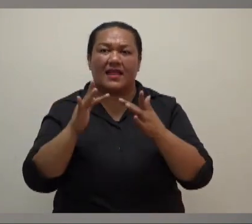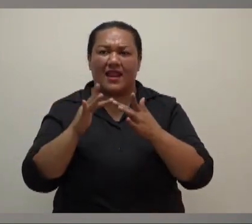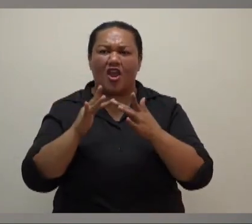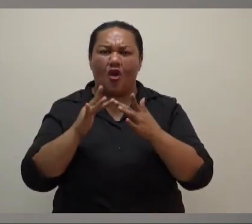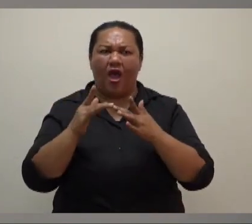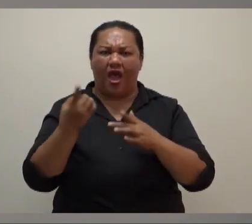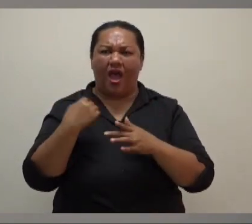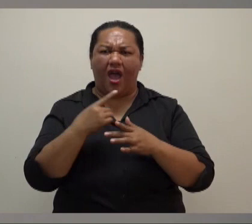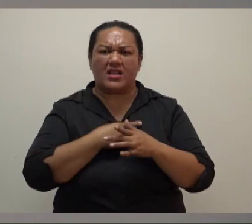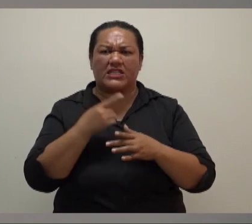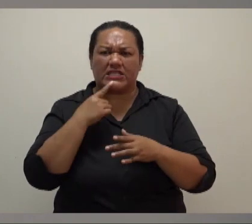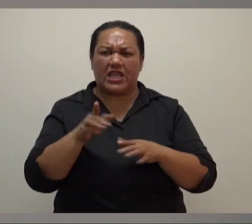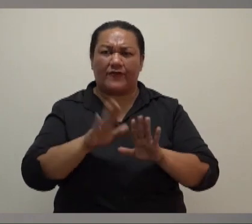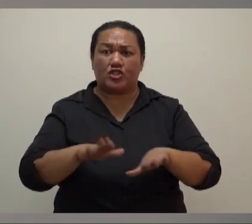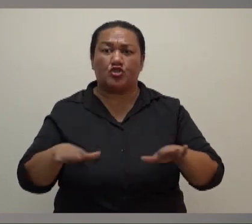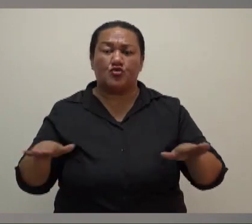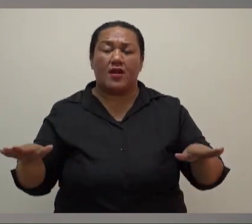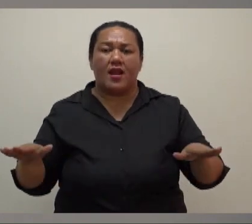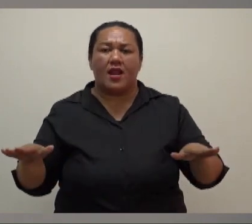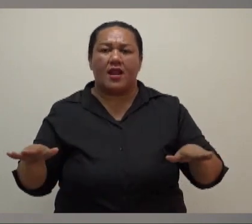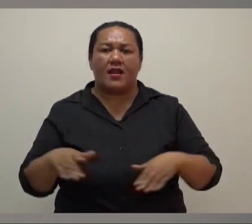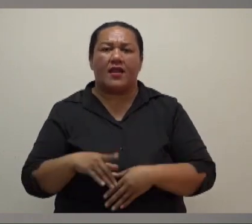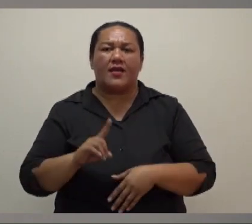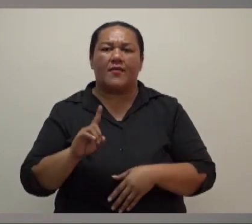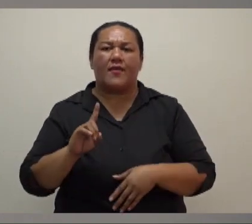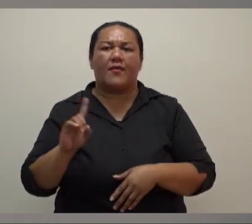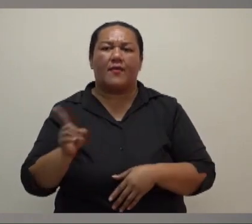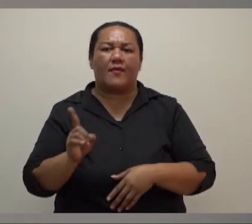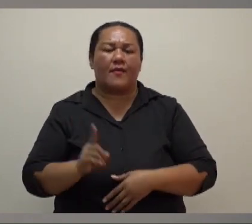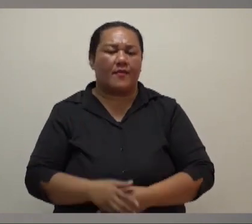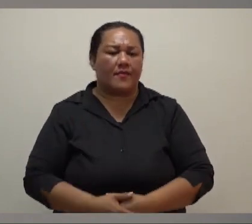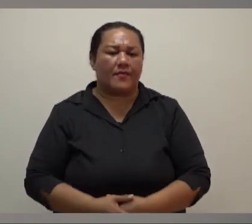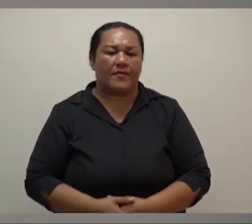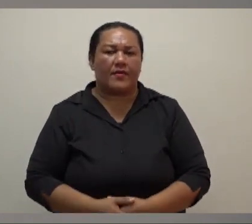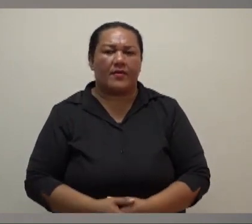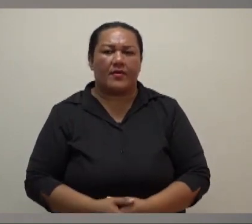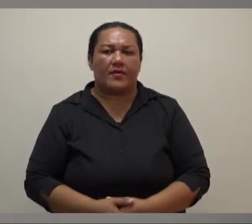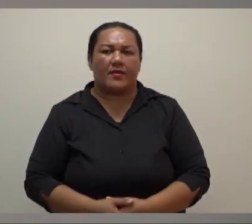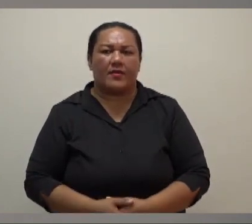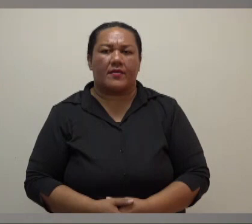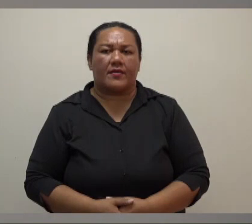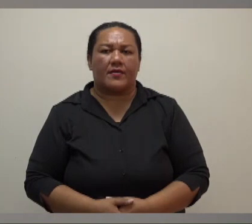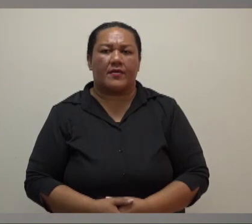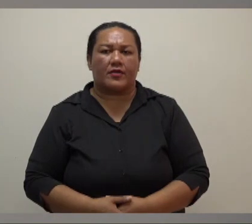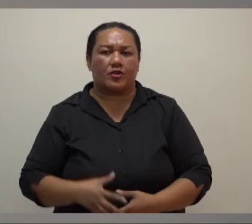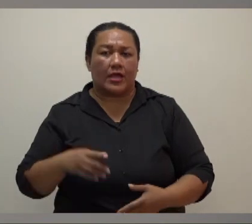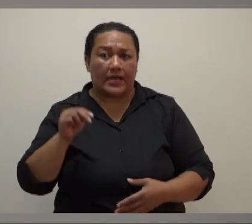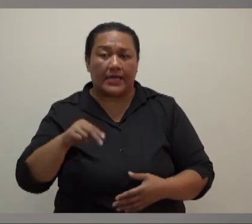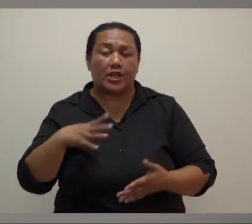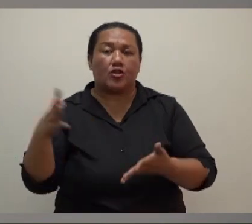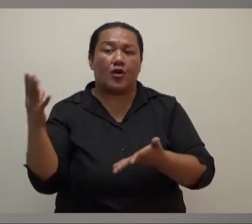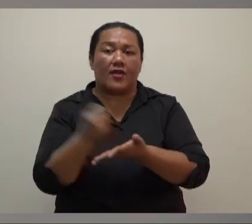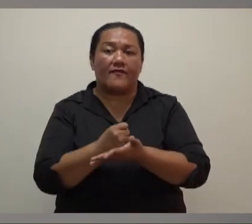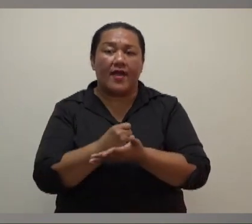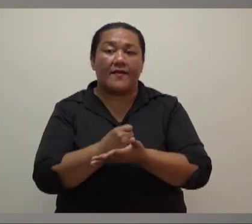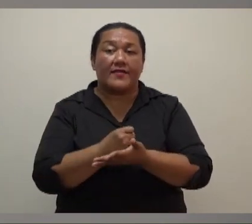children. Since the minister sorry, the permanent secretary of health has also confirmed that teachers and students